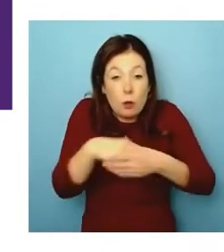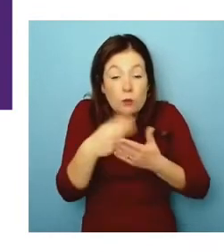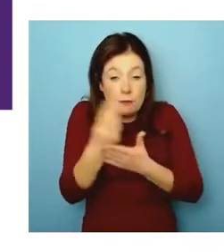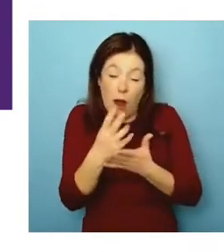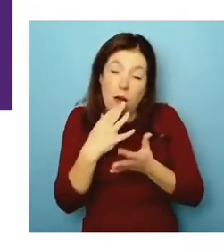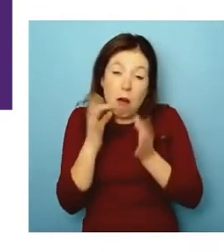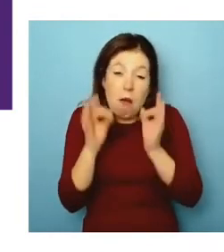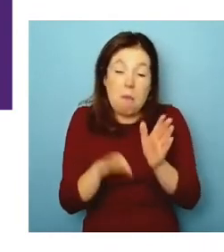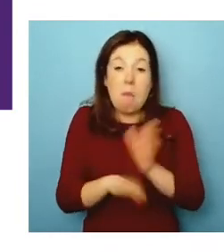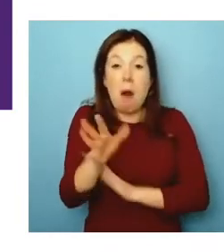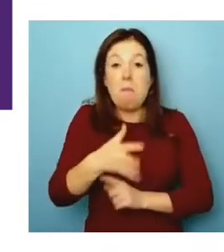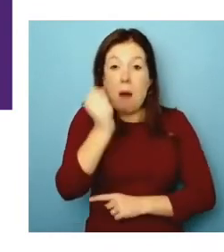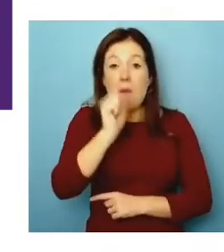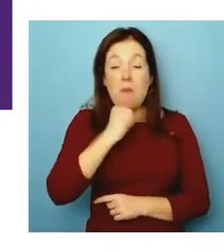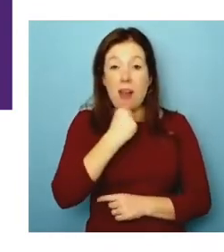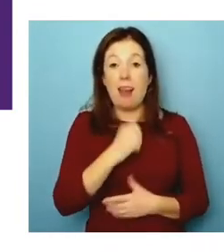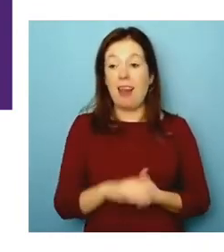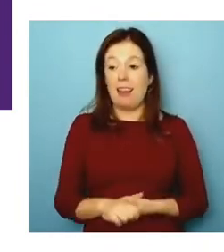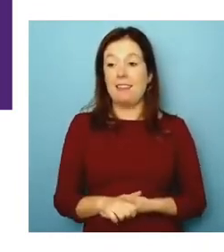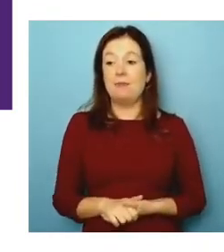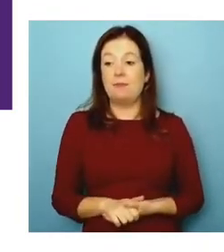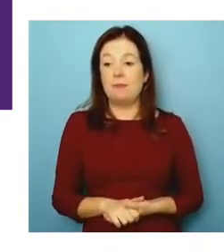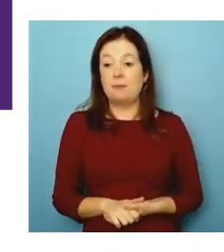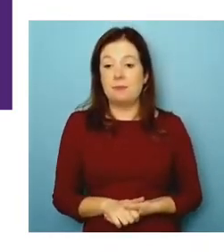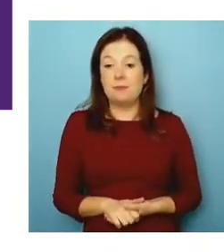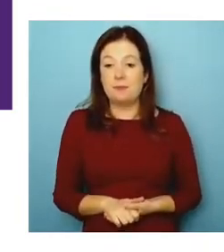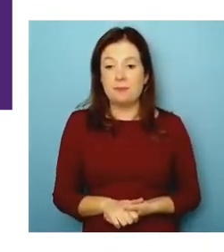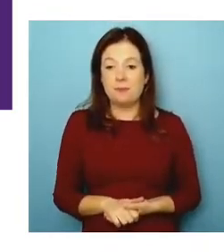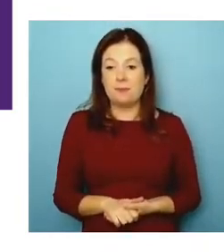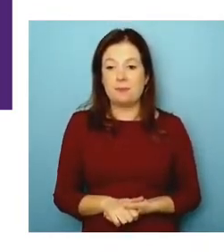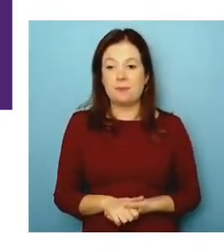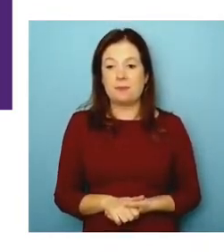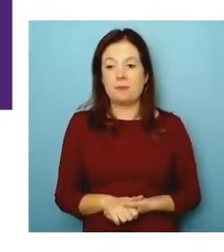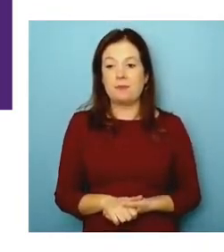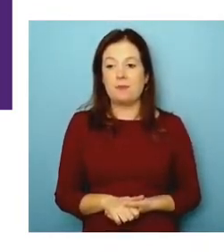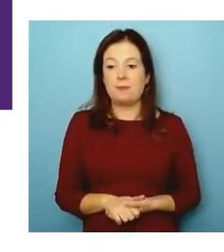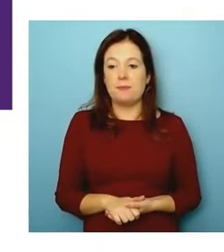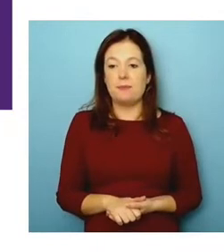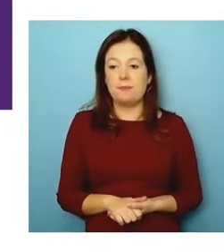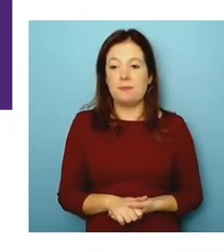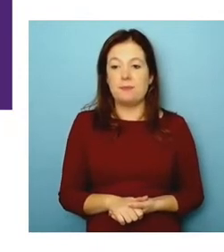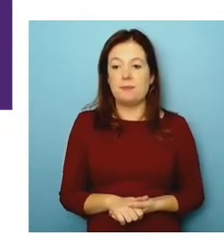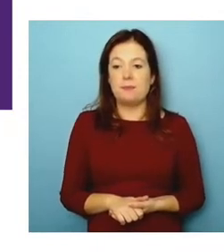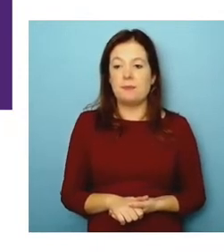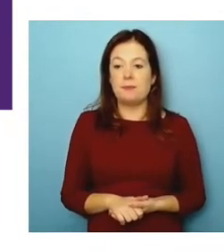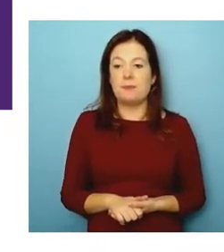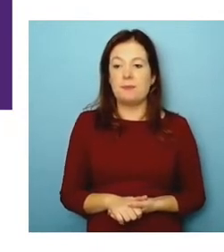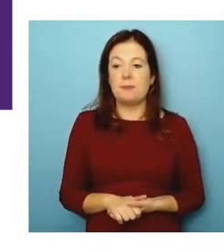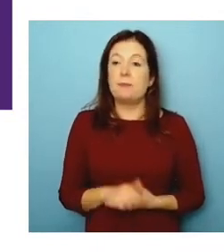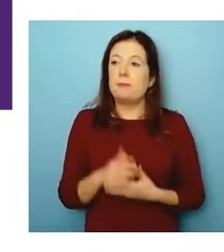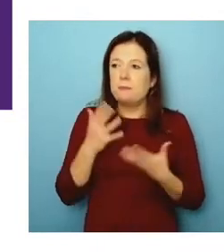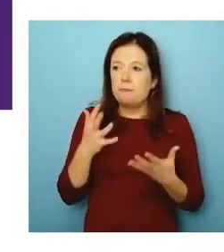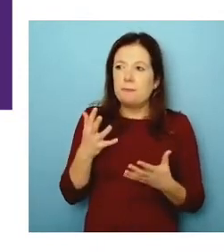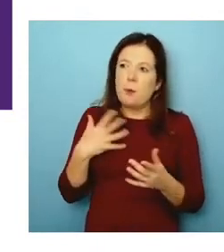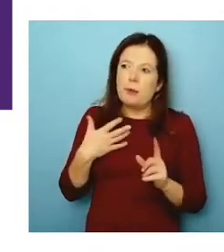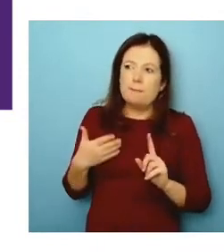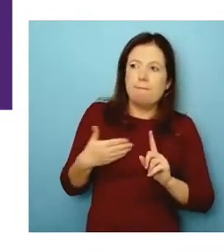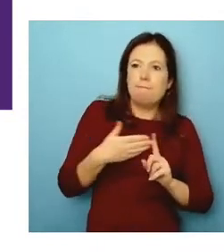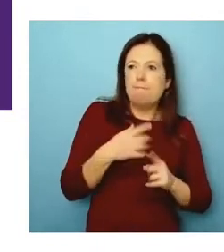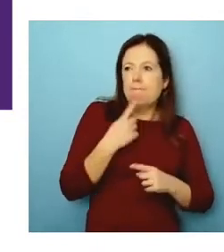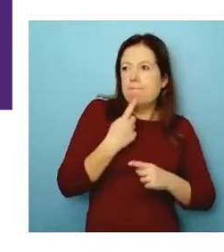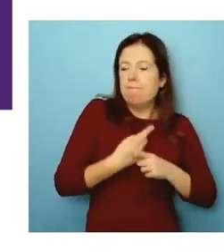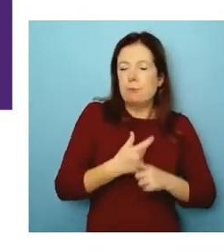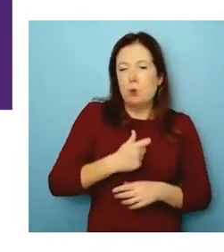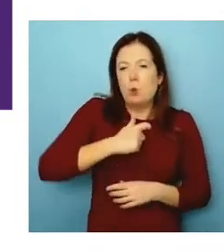It's very true. So, um, I want to just bring it back briefly to the human side because